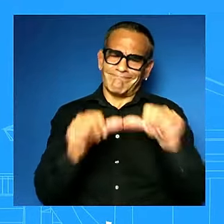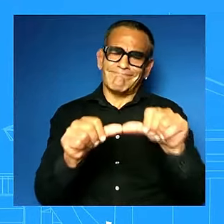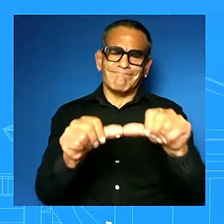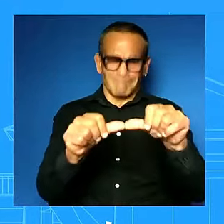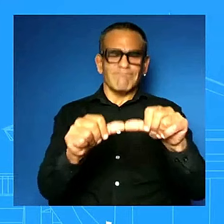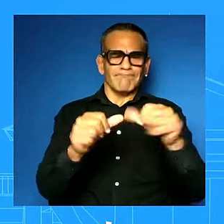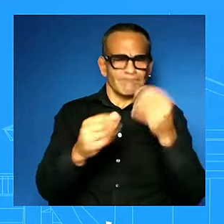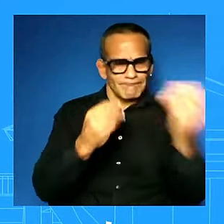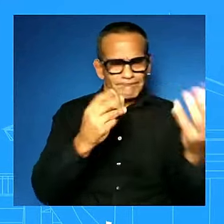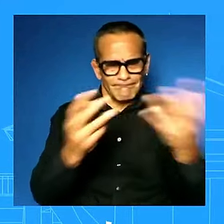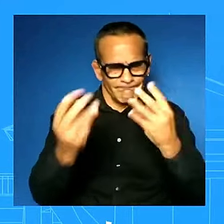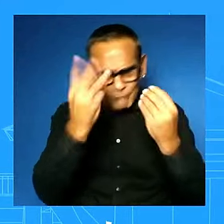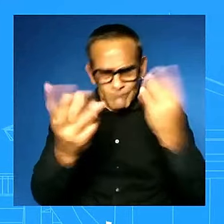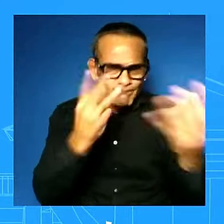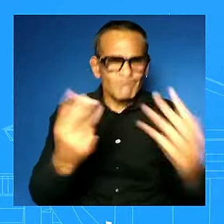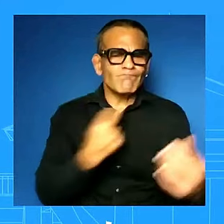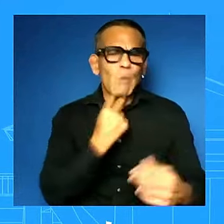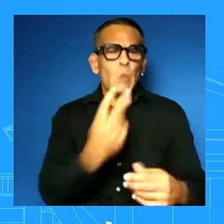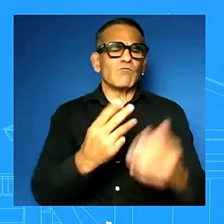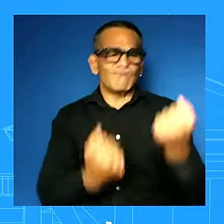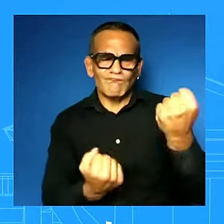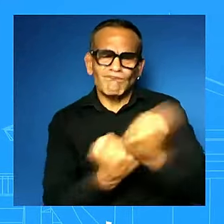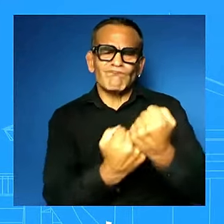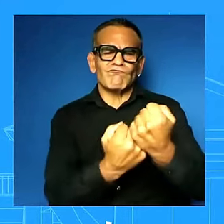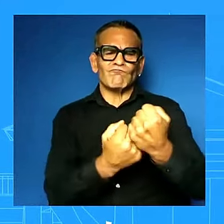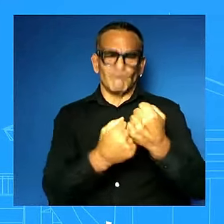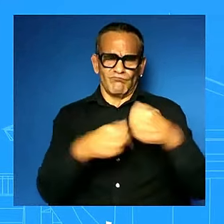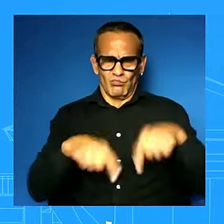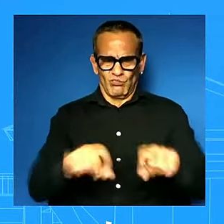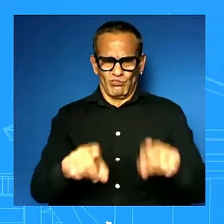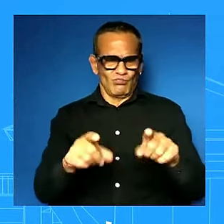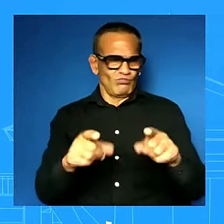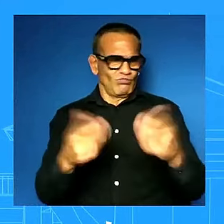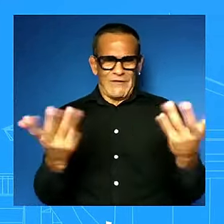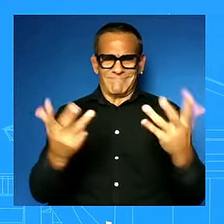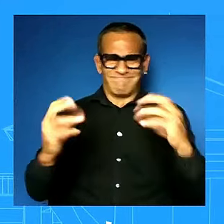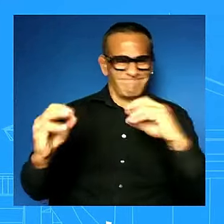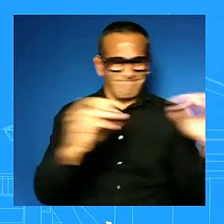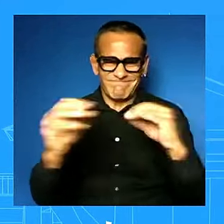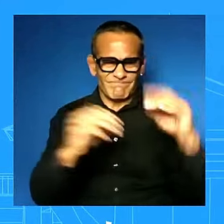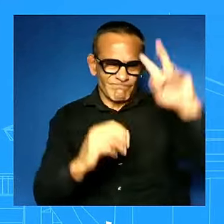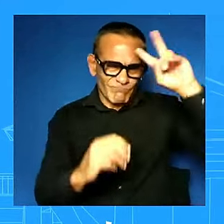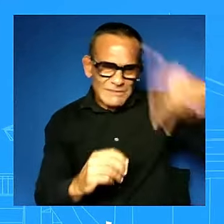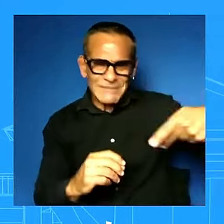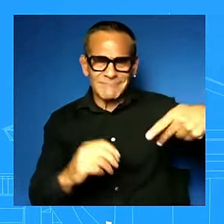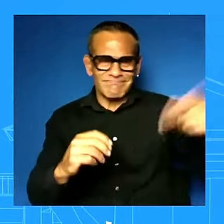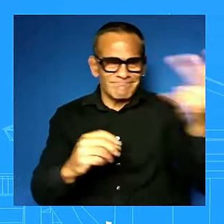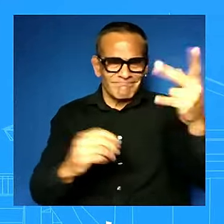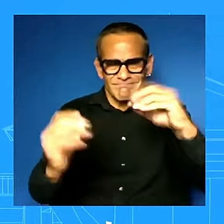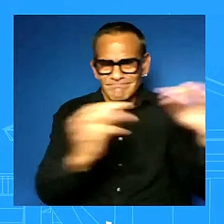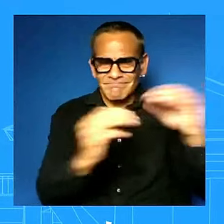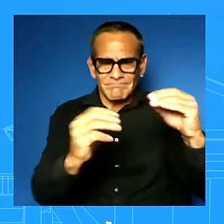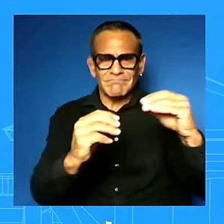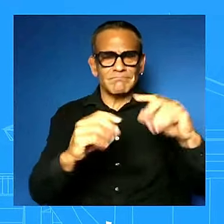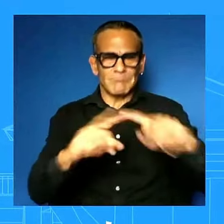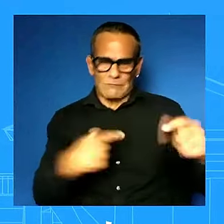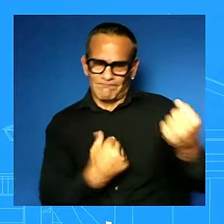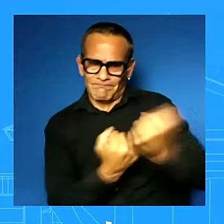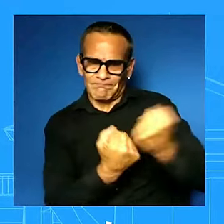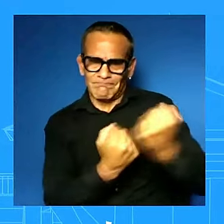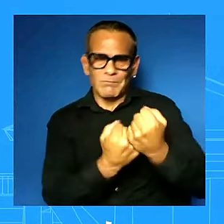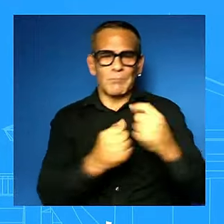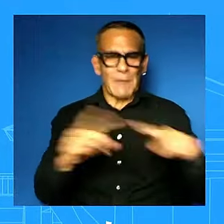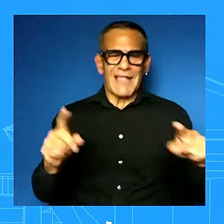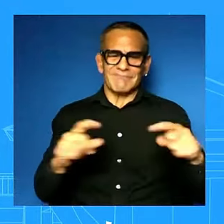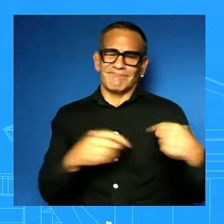she distanced herself from the president saying i am not joe biden what i do offer is a new generation of leadership for our country